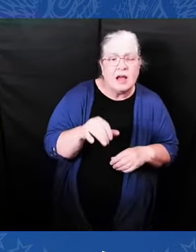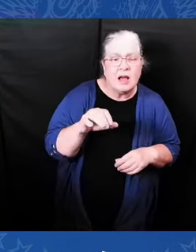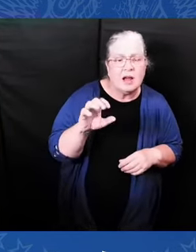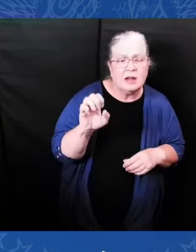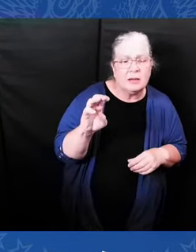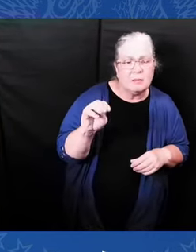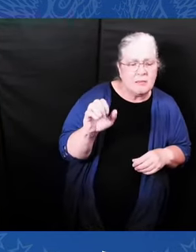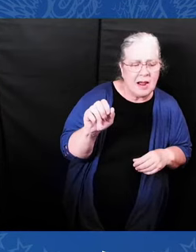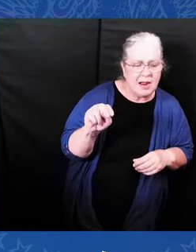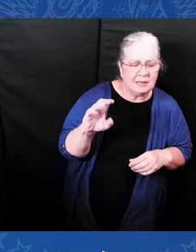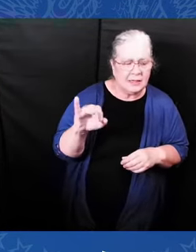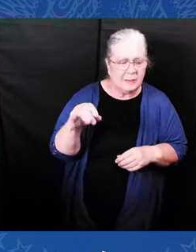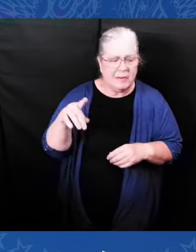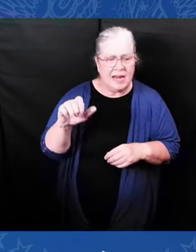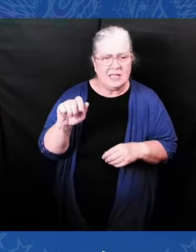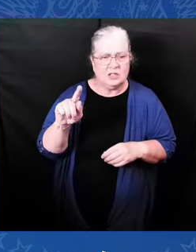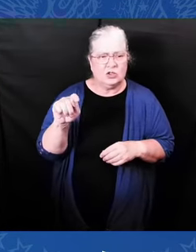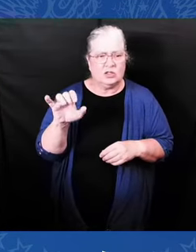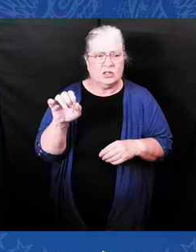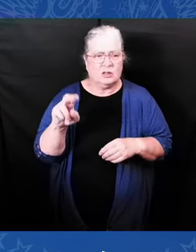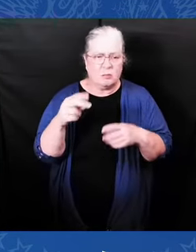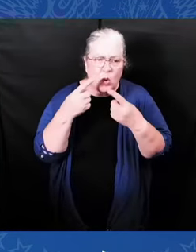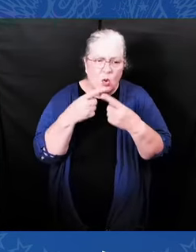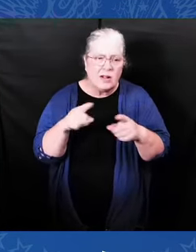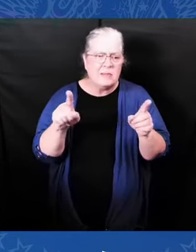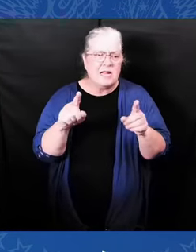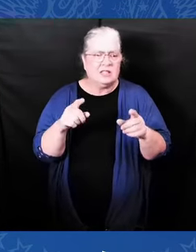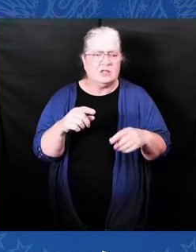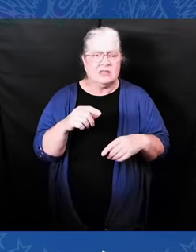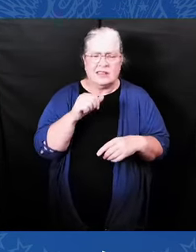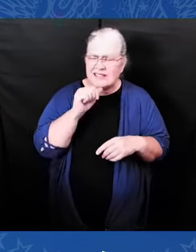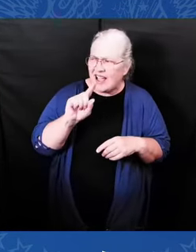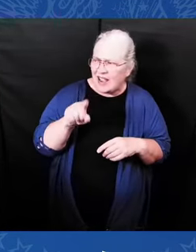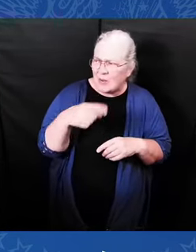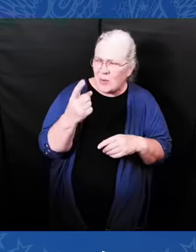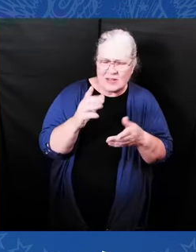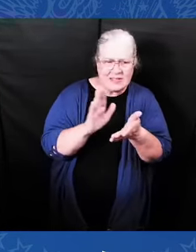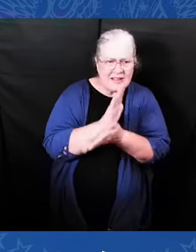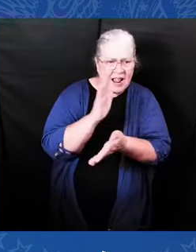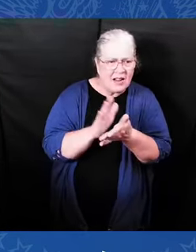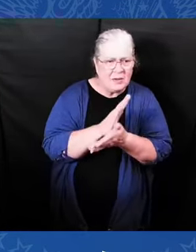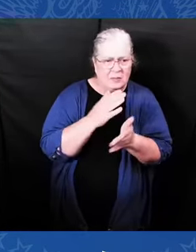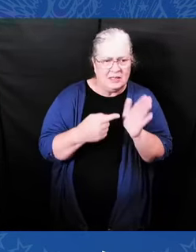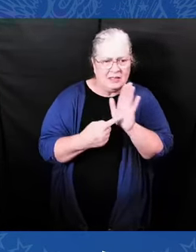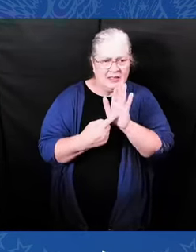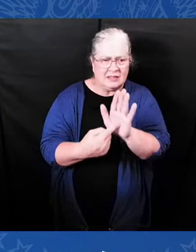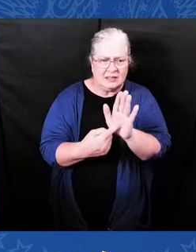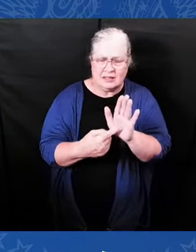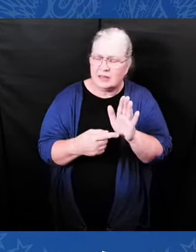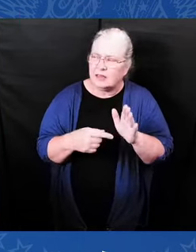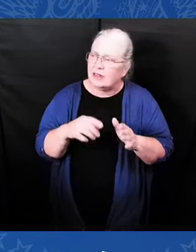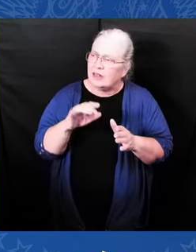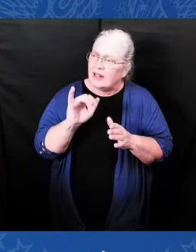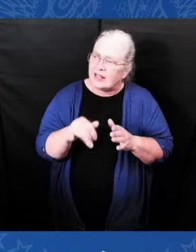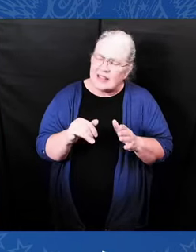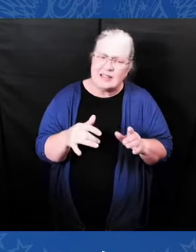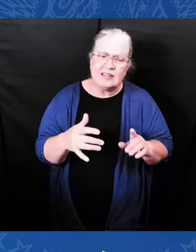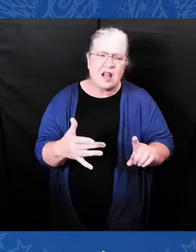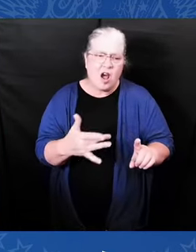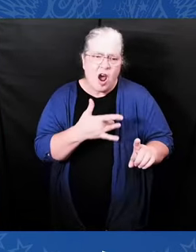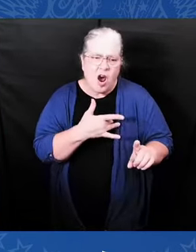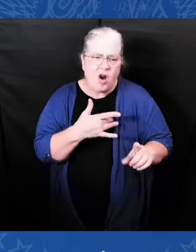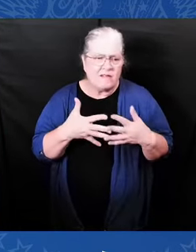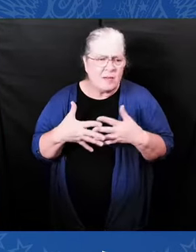they cannot be denied, no matter how hard people try. This summer, Campbell and I hosted the first